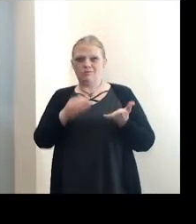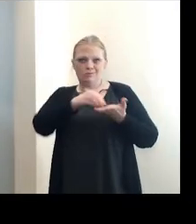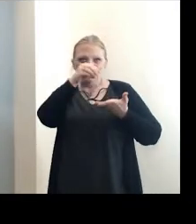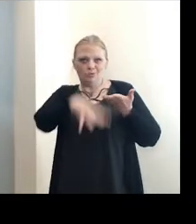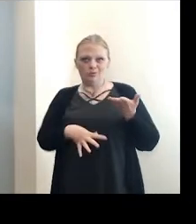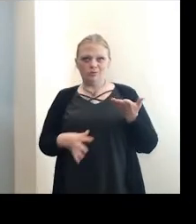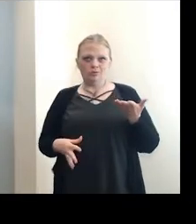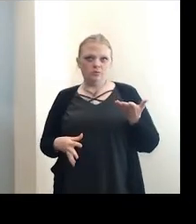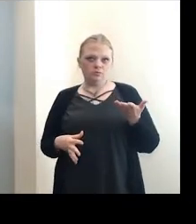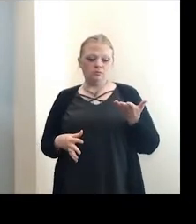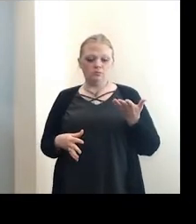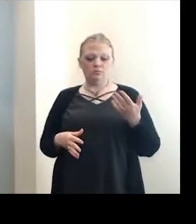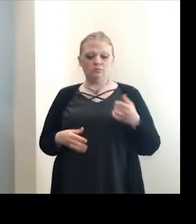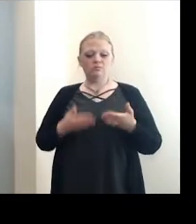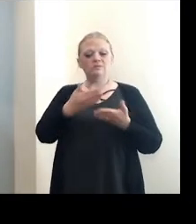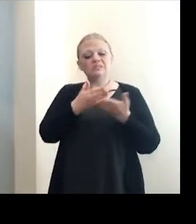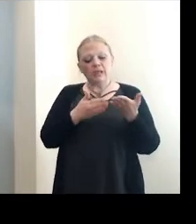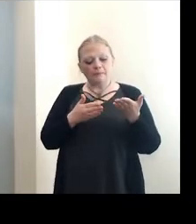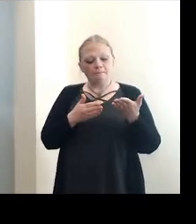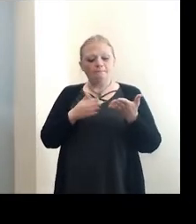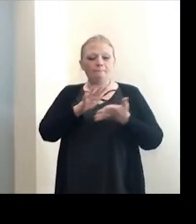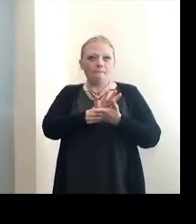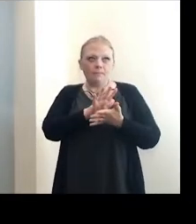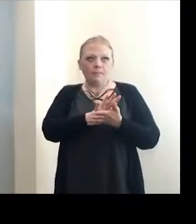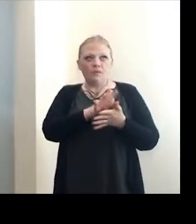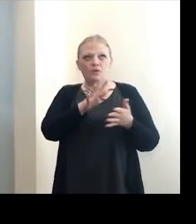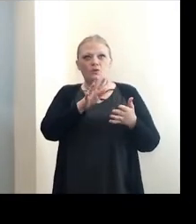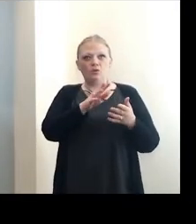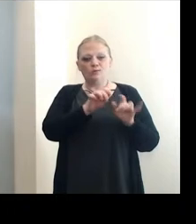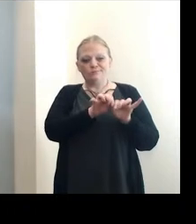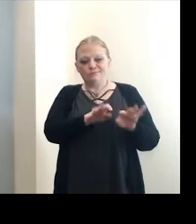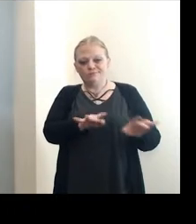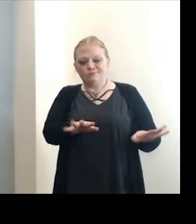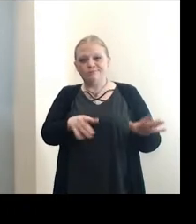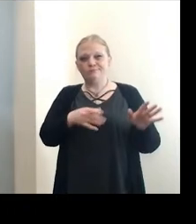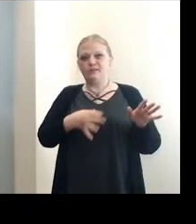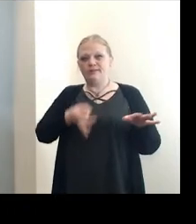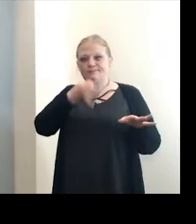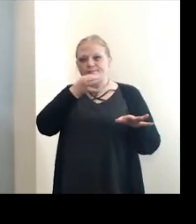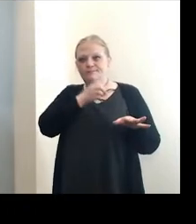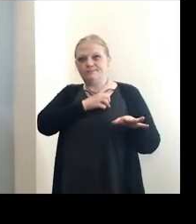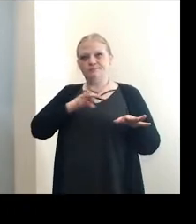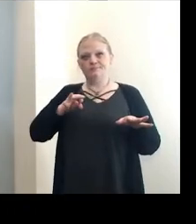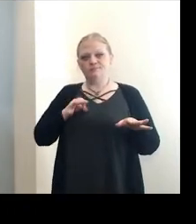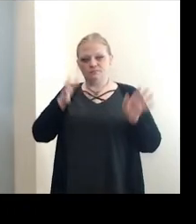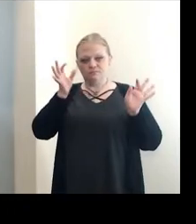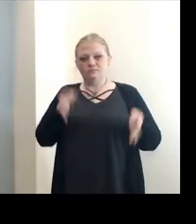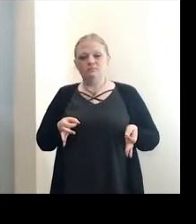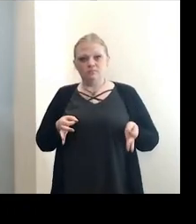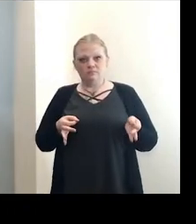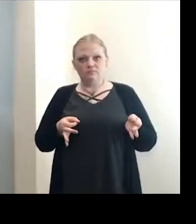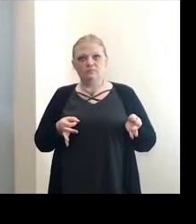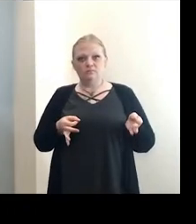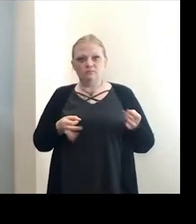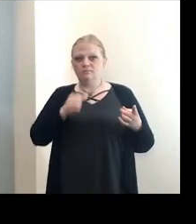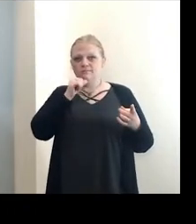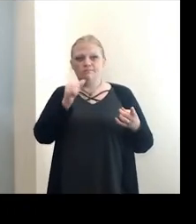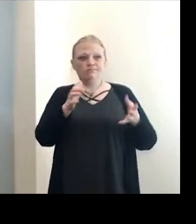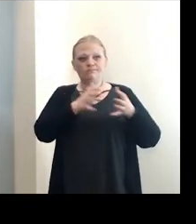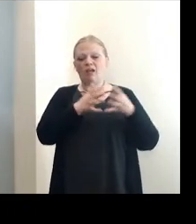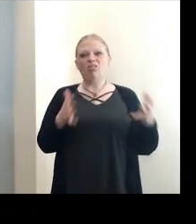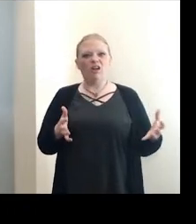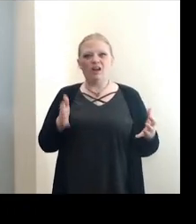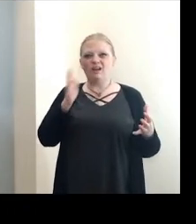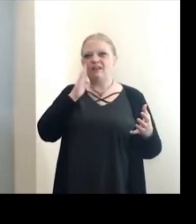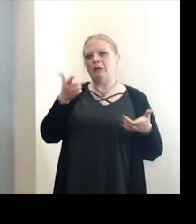students. There was some school to school transmission, our epidemiology staff determined, not a whole lot. And I'll